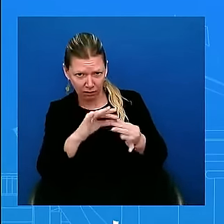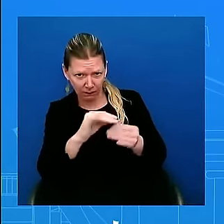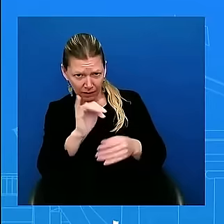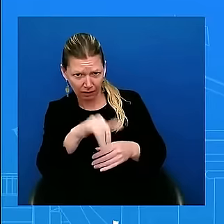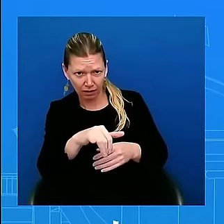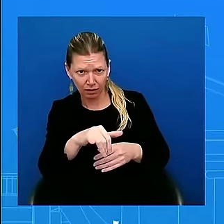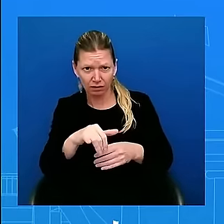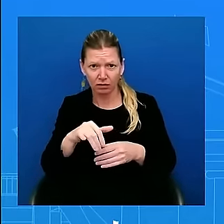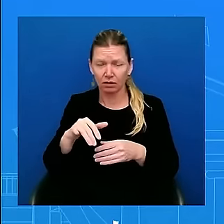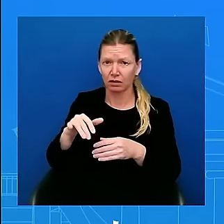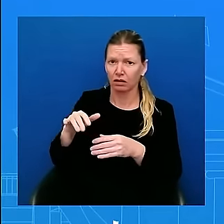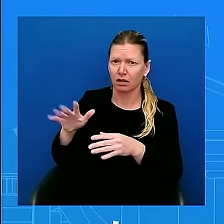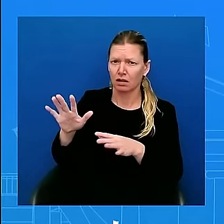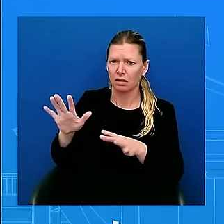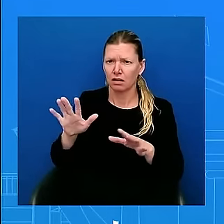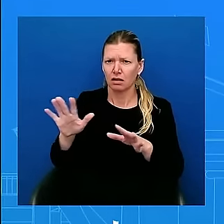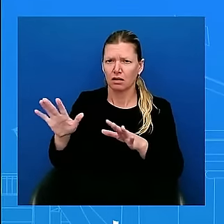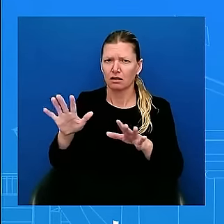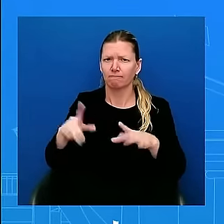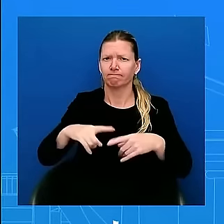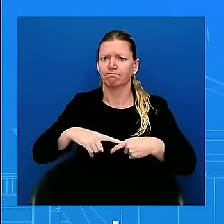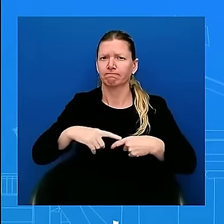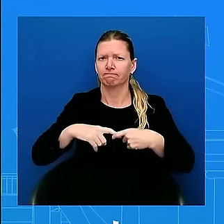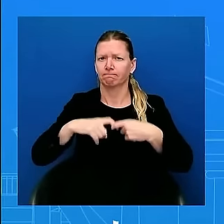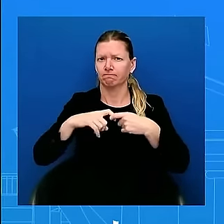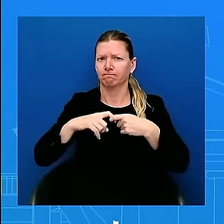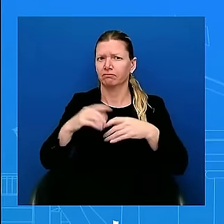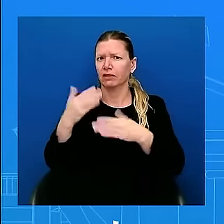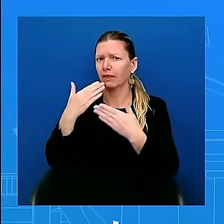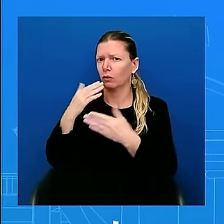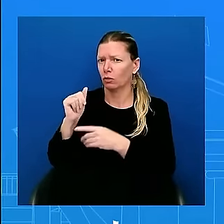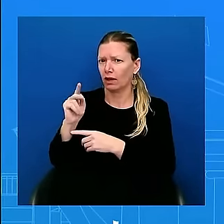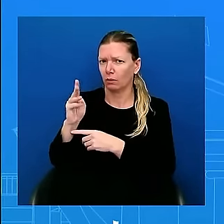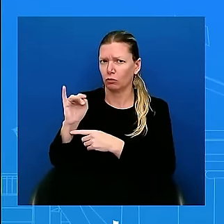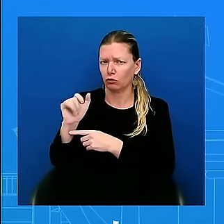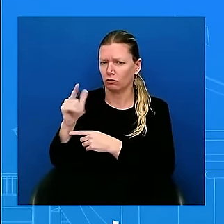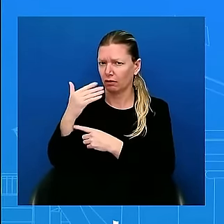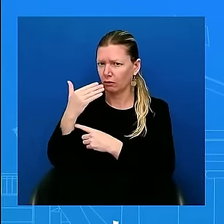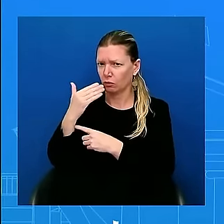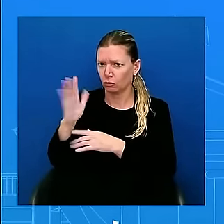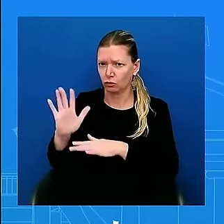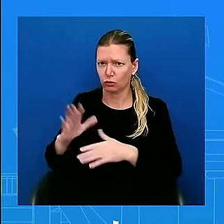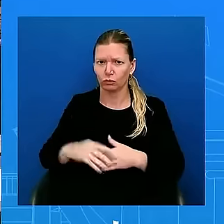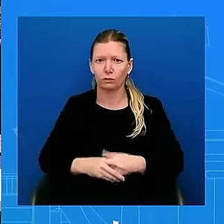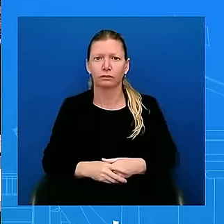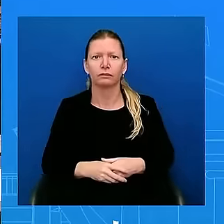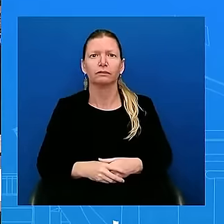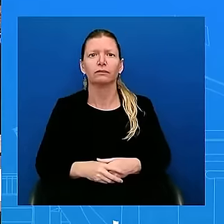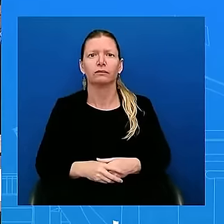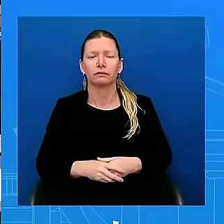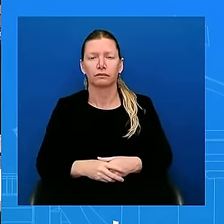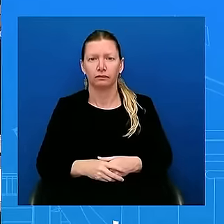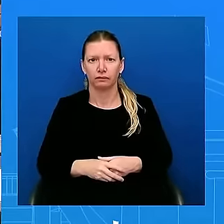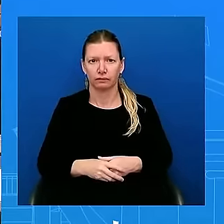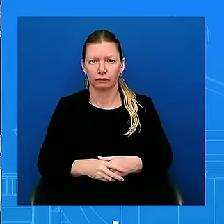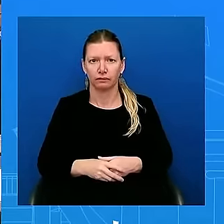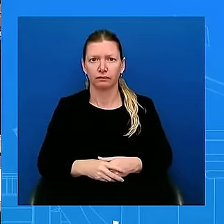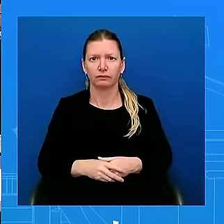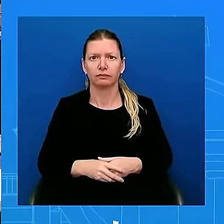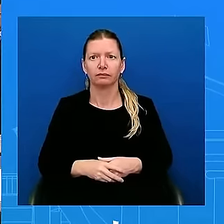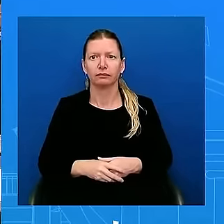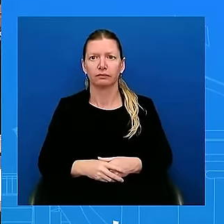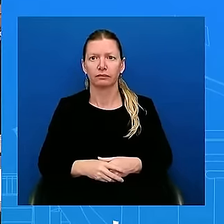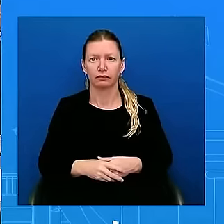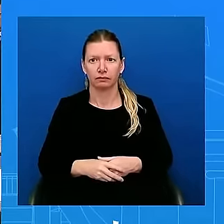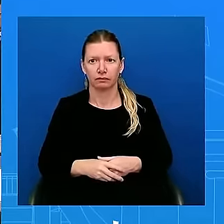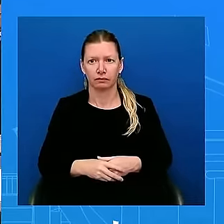Thank you, Admiral. forgot to thank you. Yesterday, you asked a couple of times about the rationale for the President's decision to tune in.